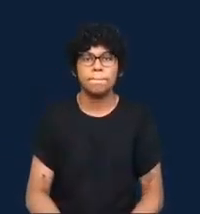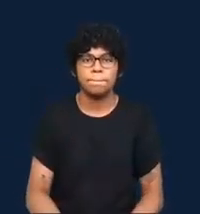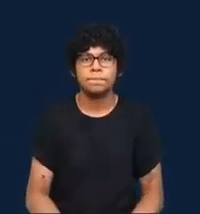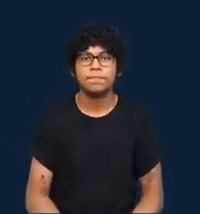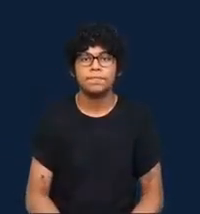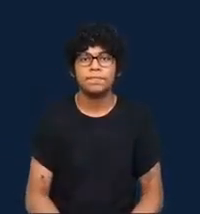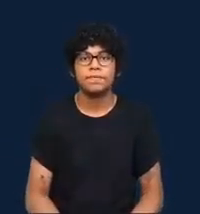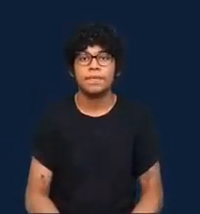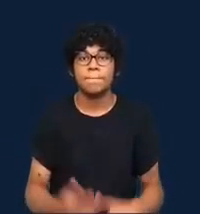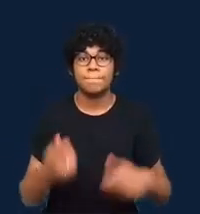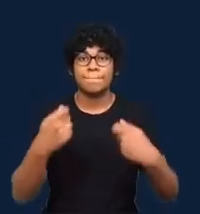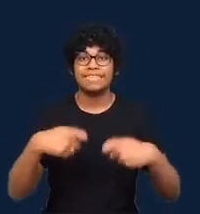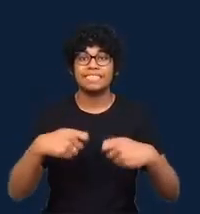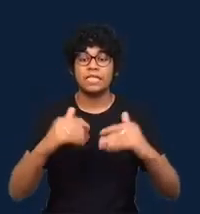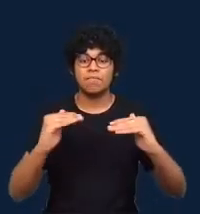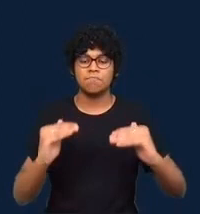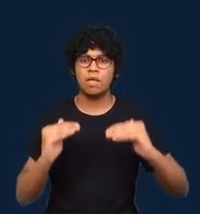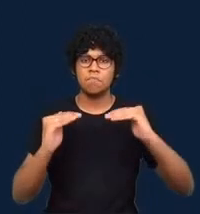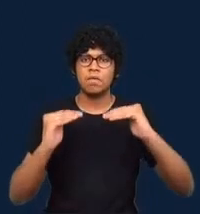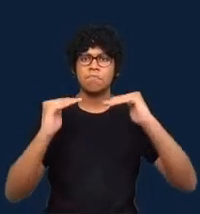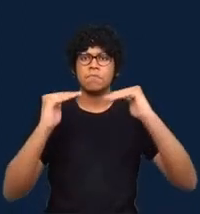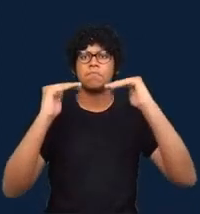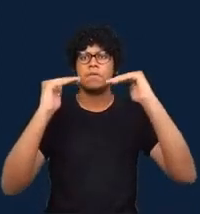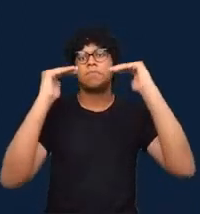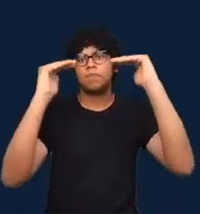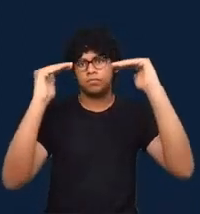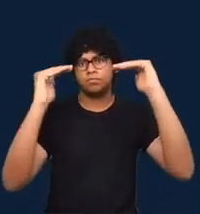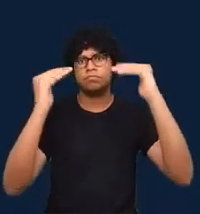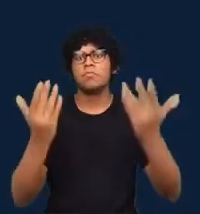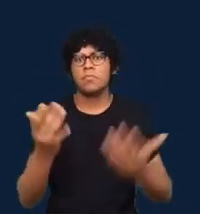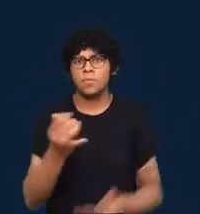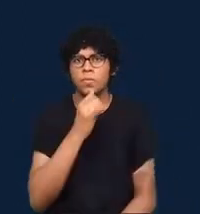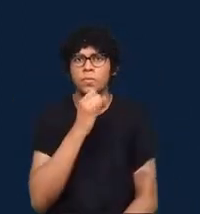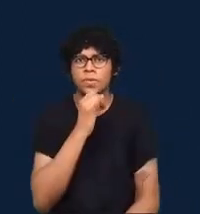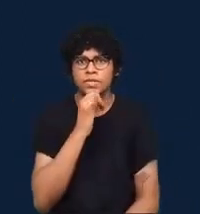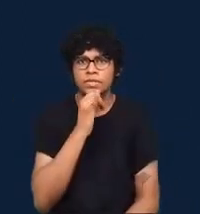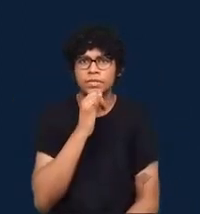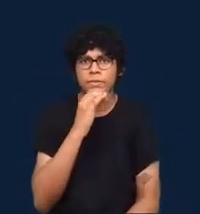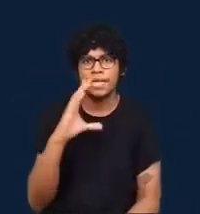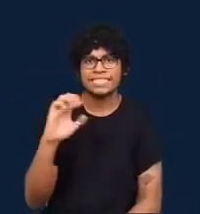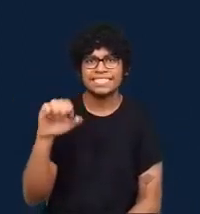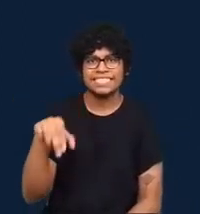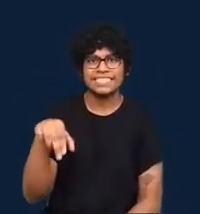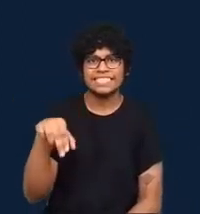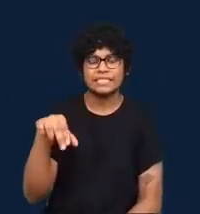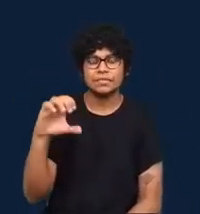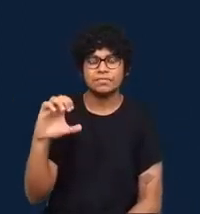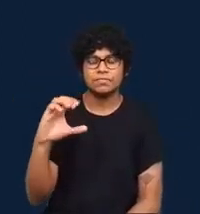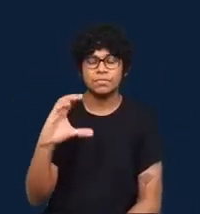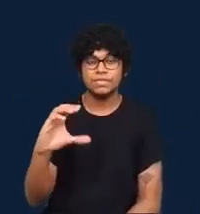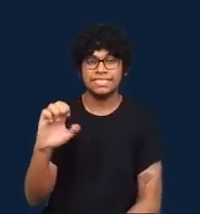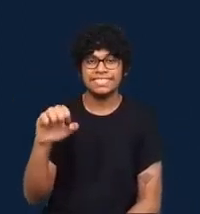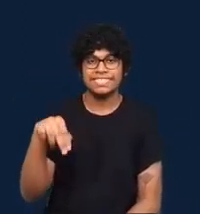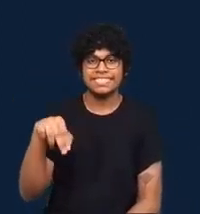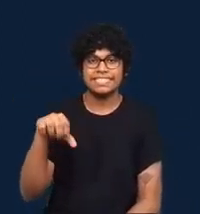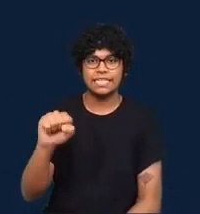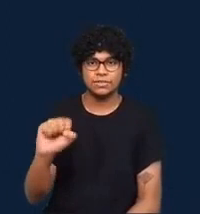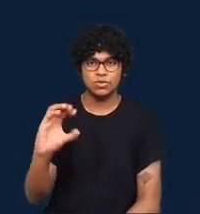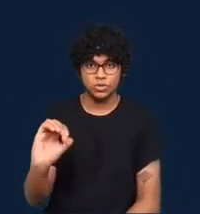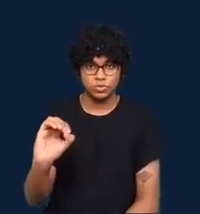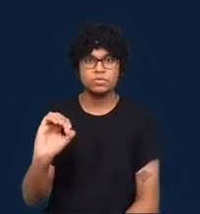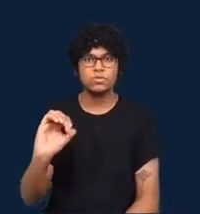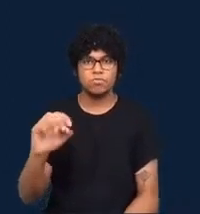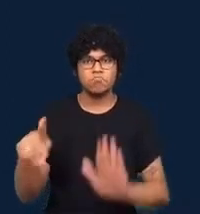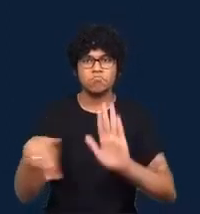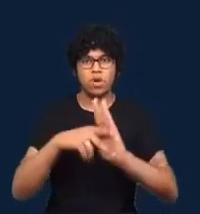the citizen sensing discussed earlier would be an example of this, as well as with efforts to resist big data. Catherine And, of